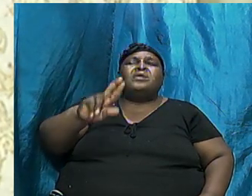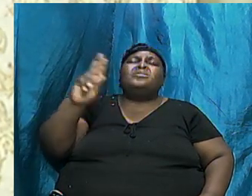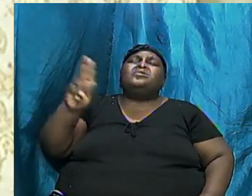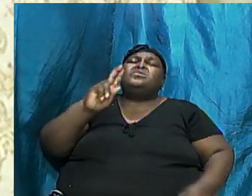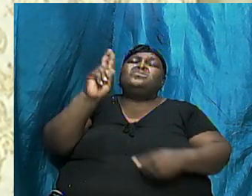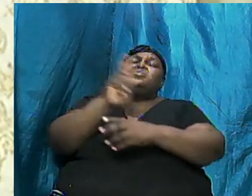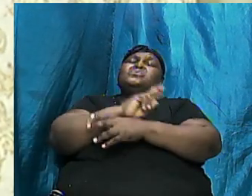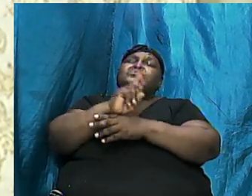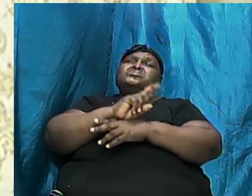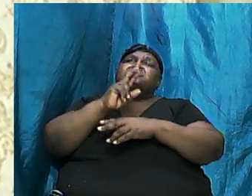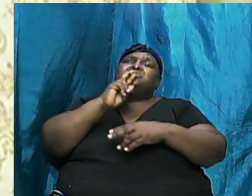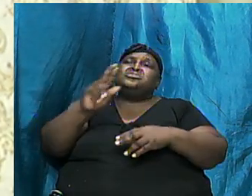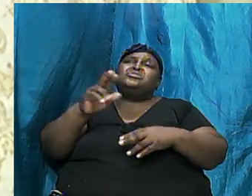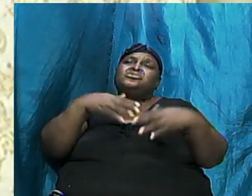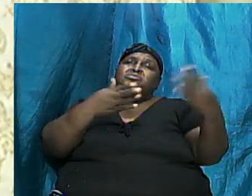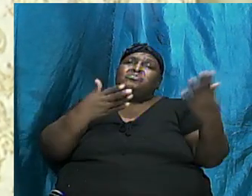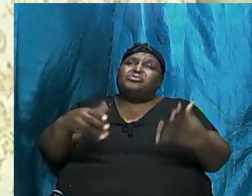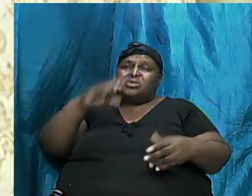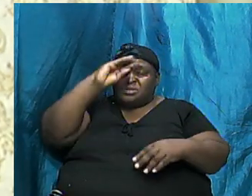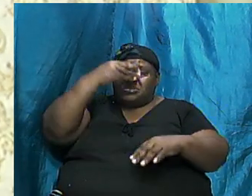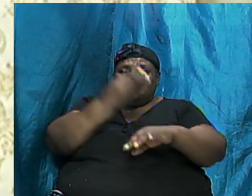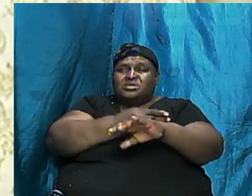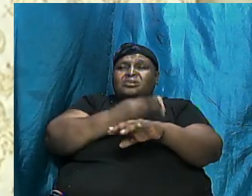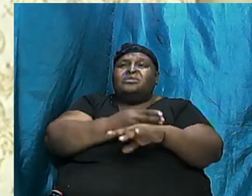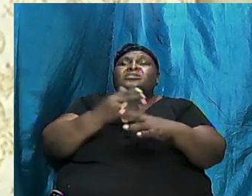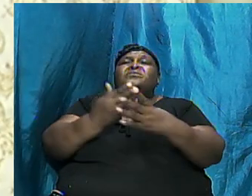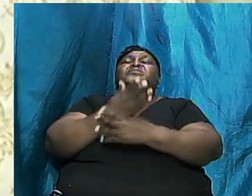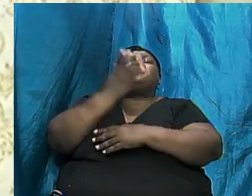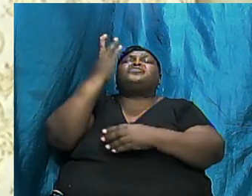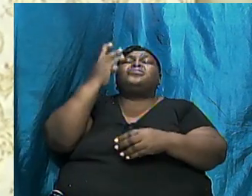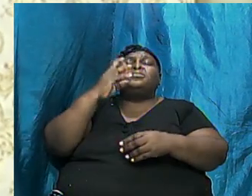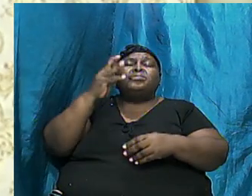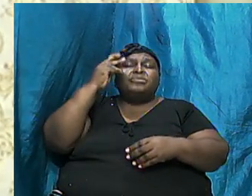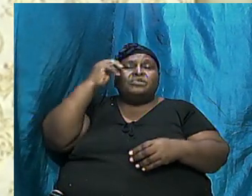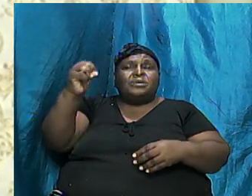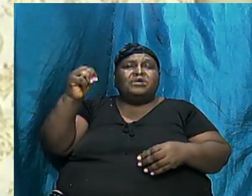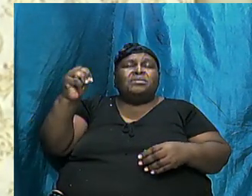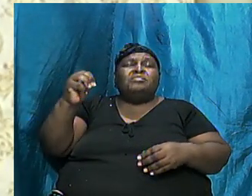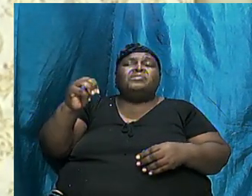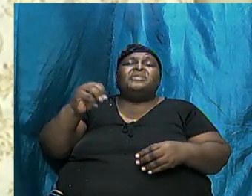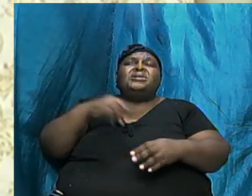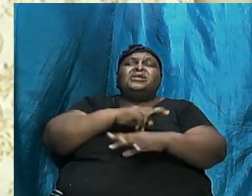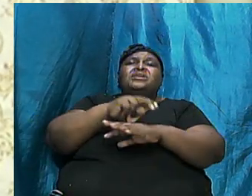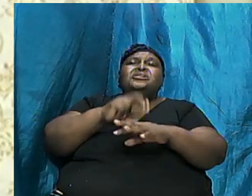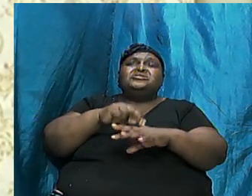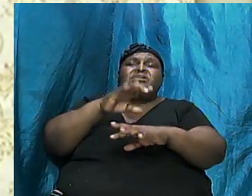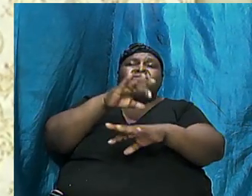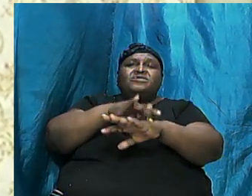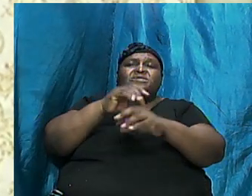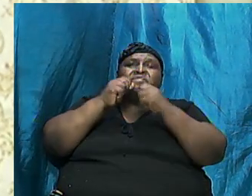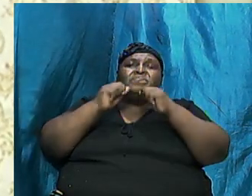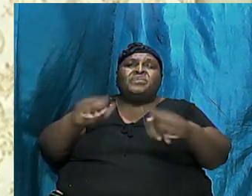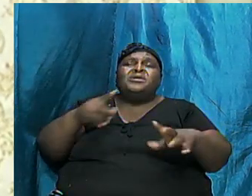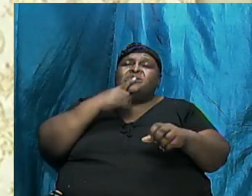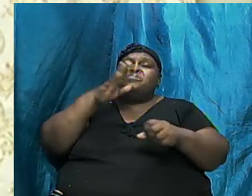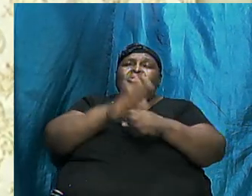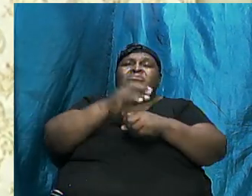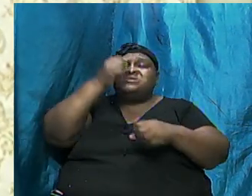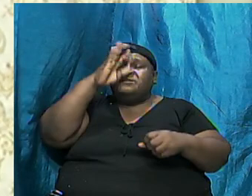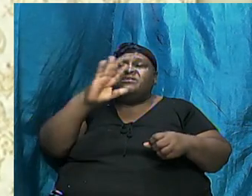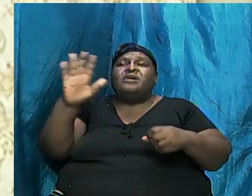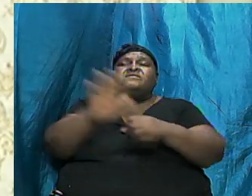So that Through him The nations of the earth Will be blessed And the promise of God Will be fulfilled